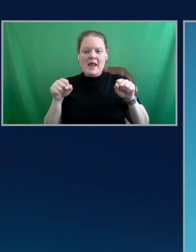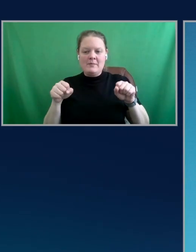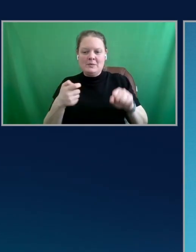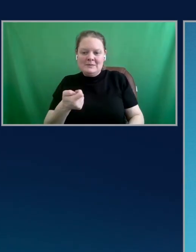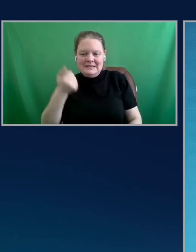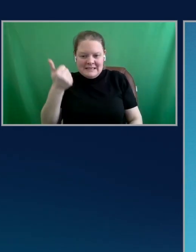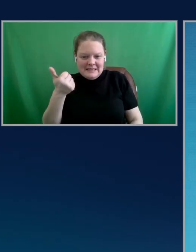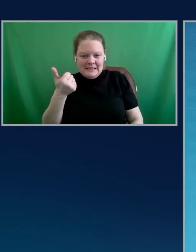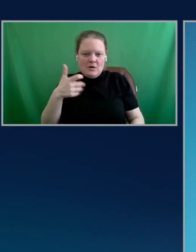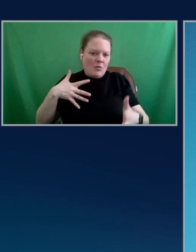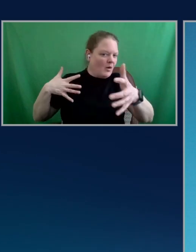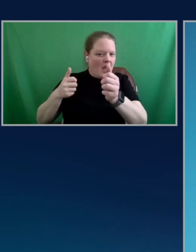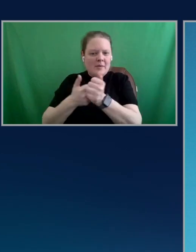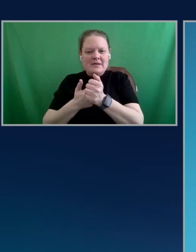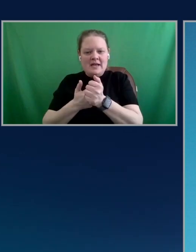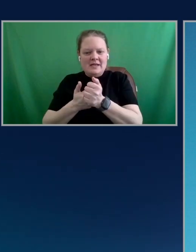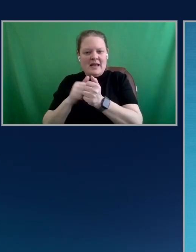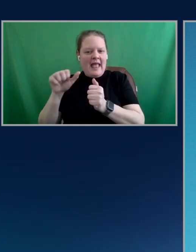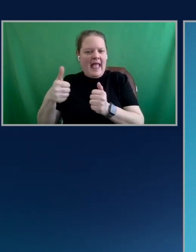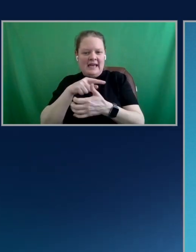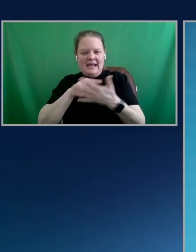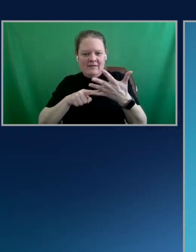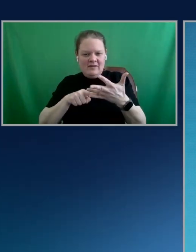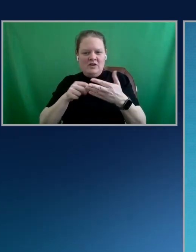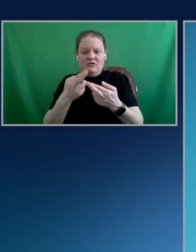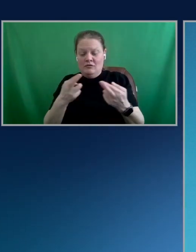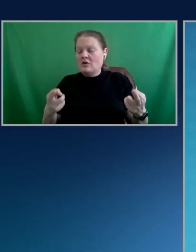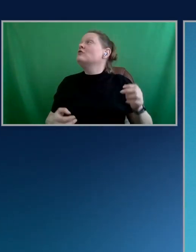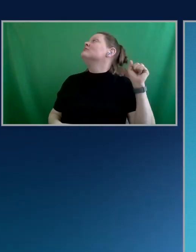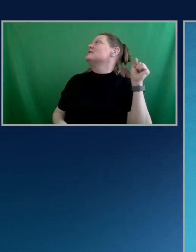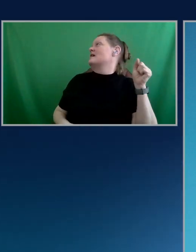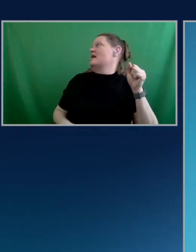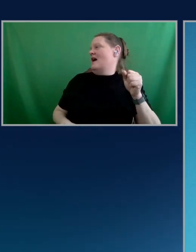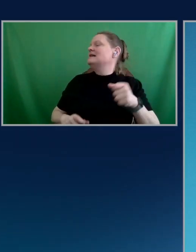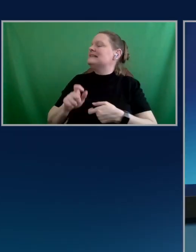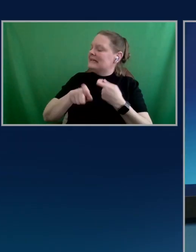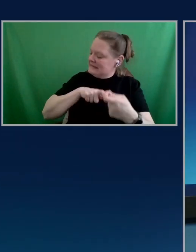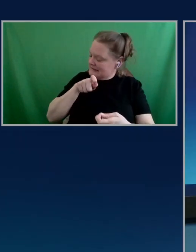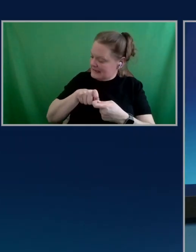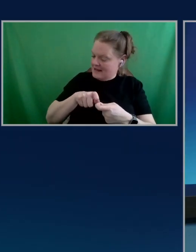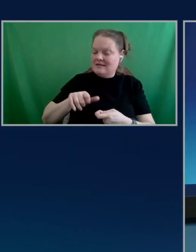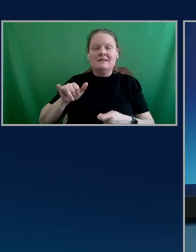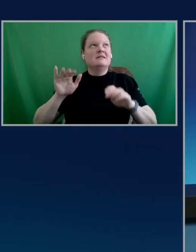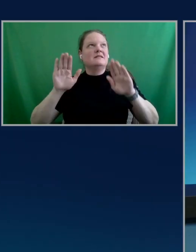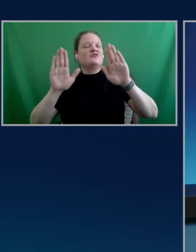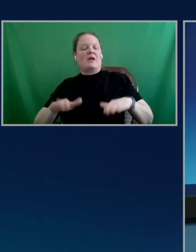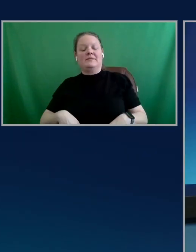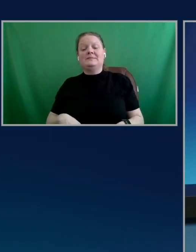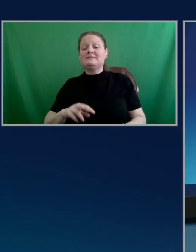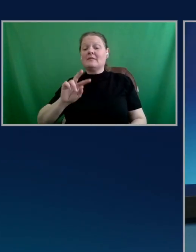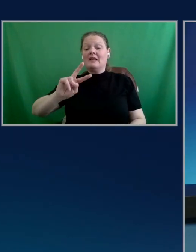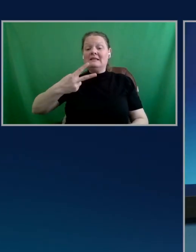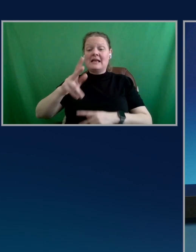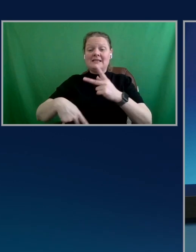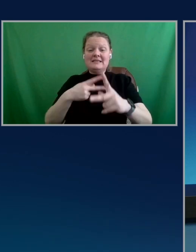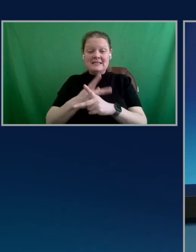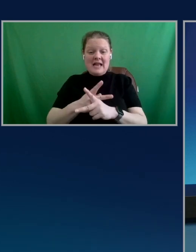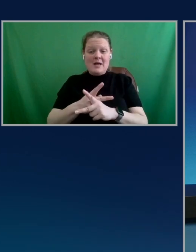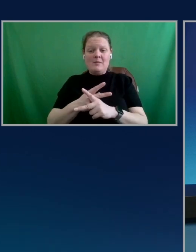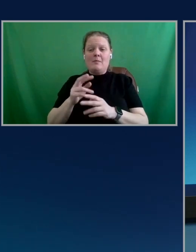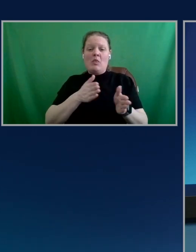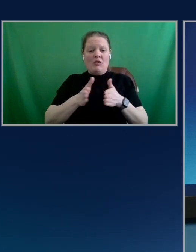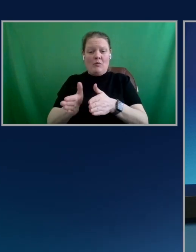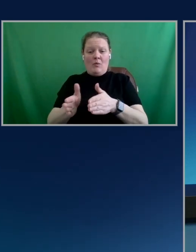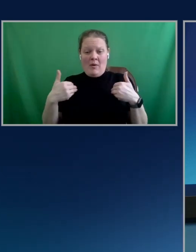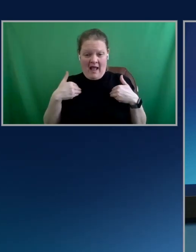update any of these resources. Yeah. Yeah. Exactly. Exactly. So the second type of route that we have is a